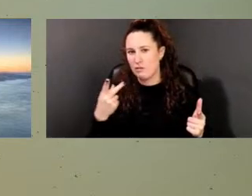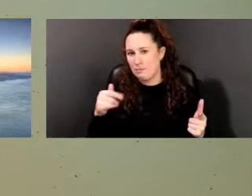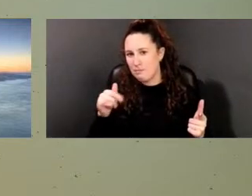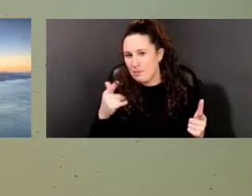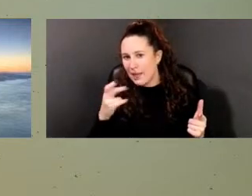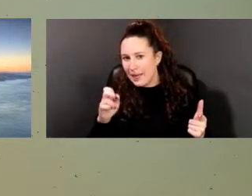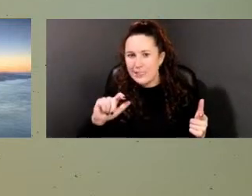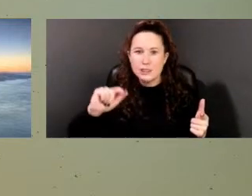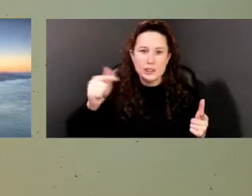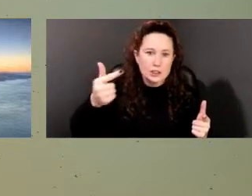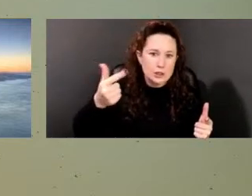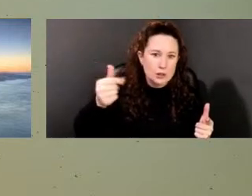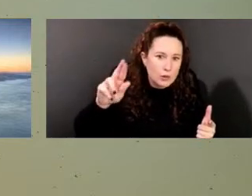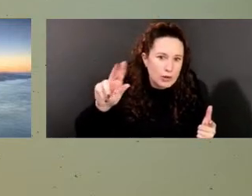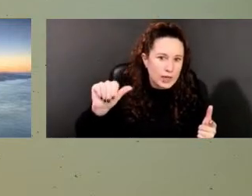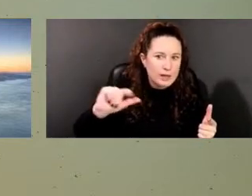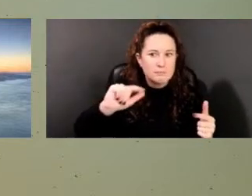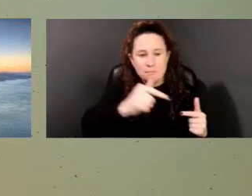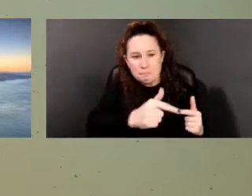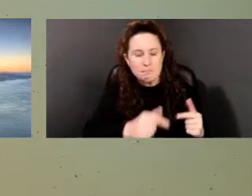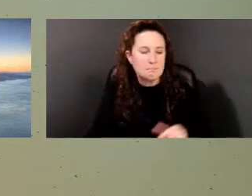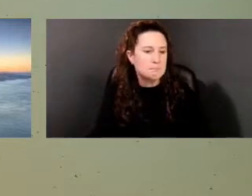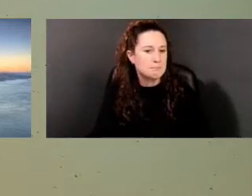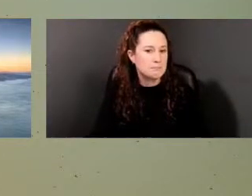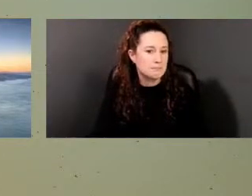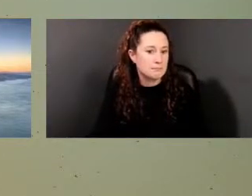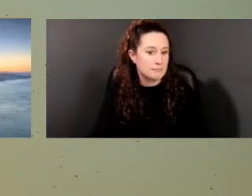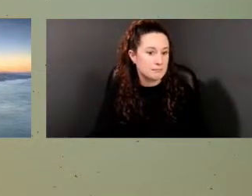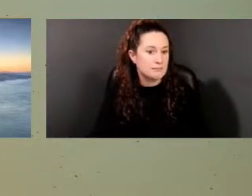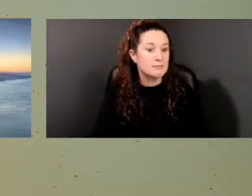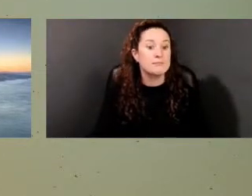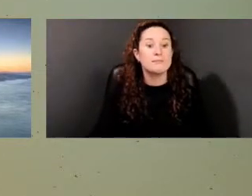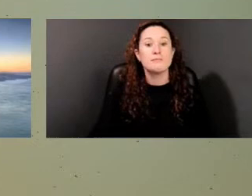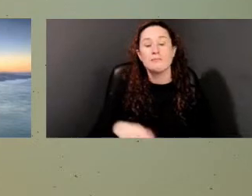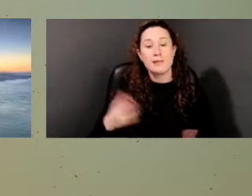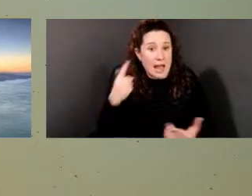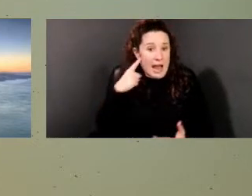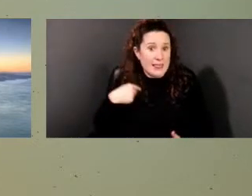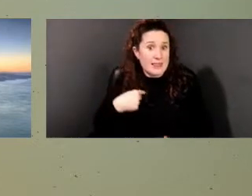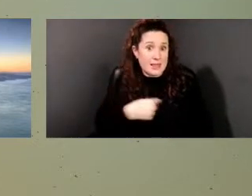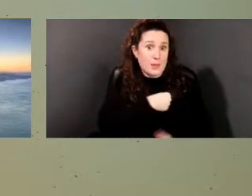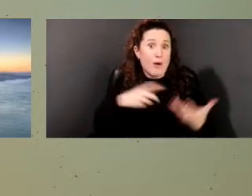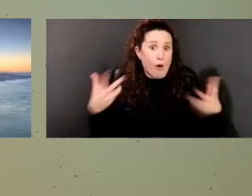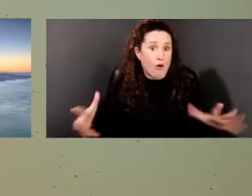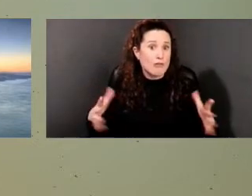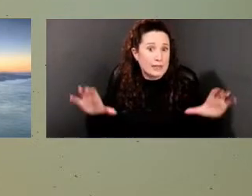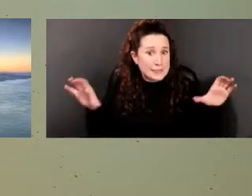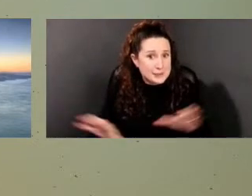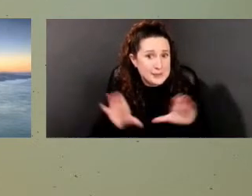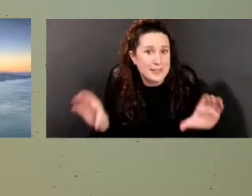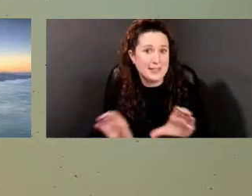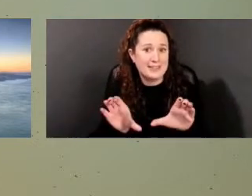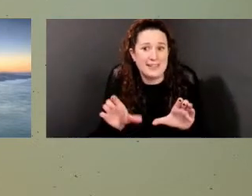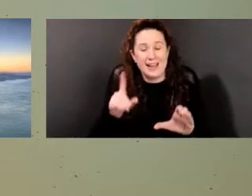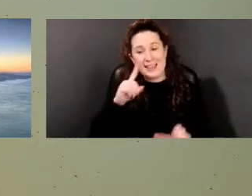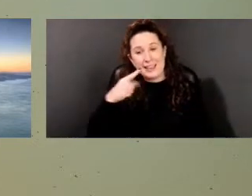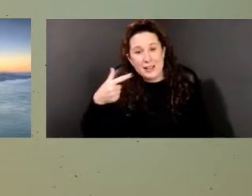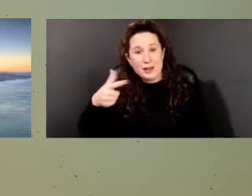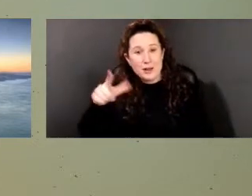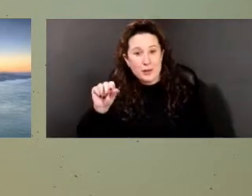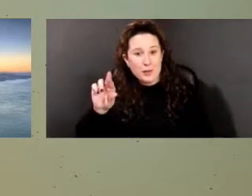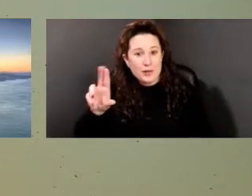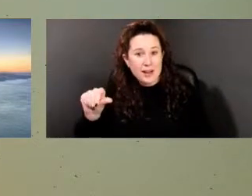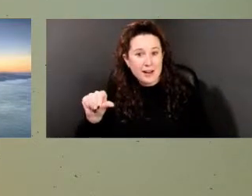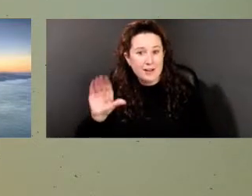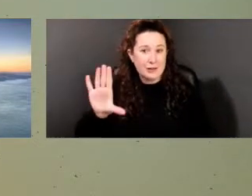folks there at the mansion. You know, I think we're doing it. Um, I think Gloria and our team are, are doing it now. You know, you are